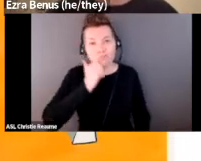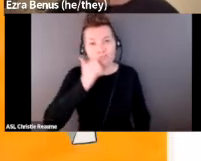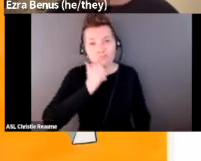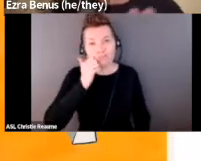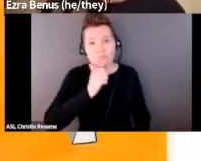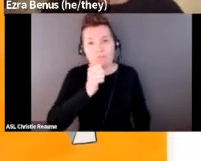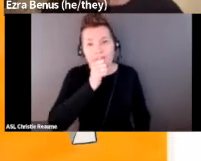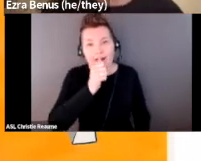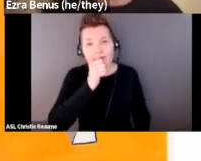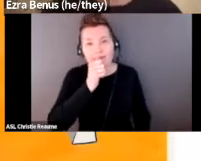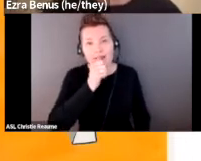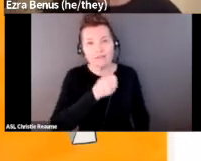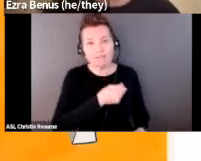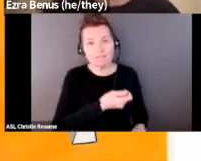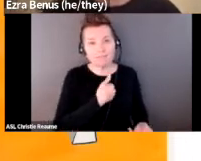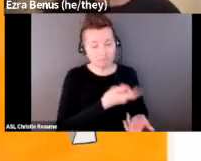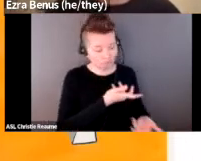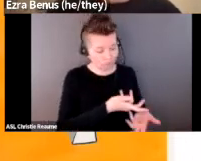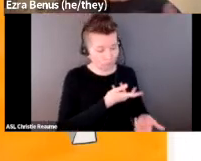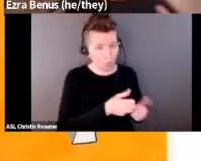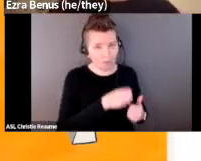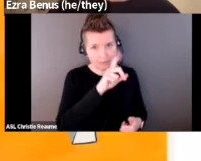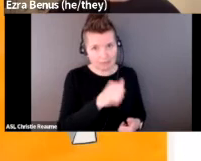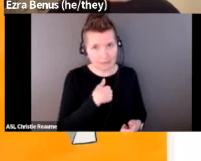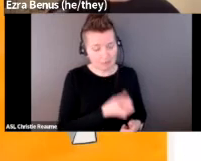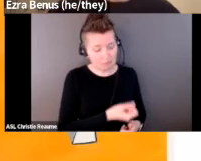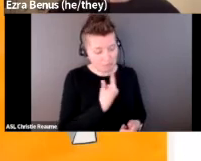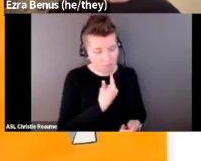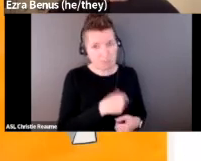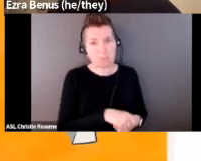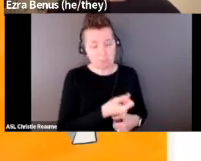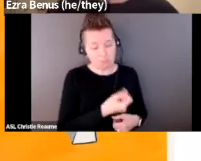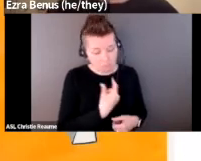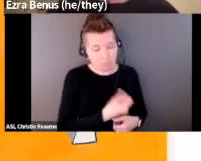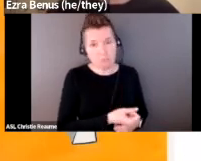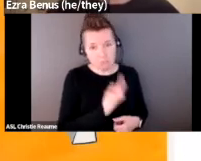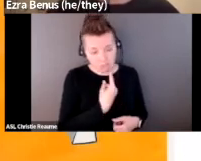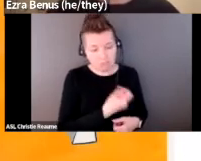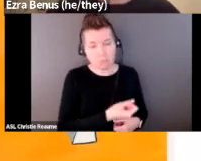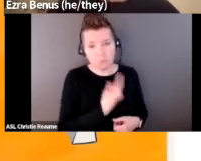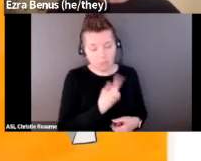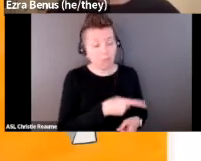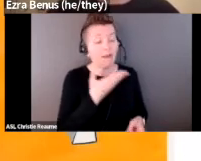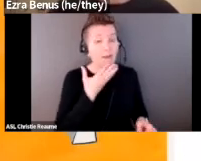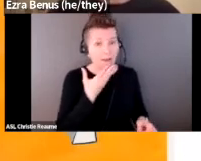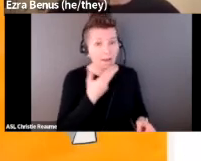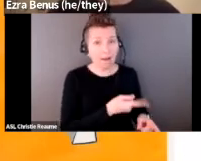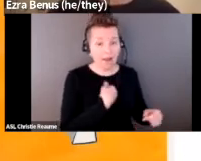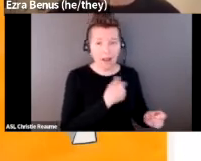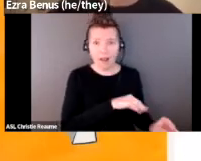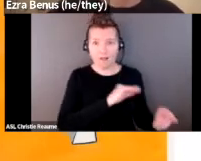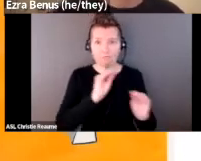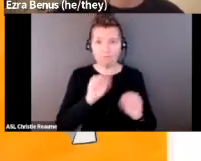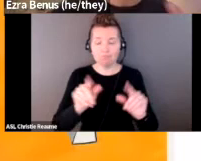engagement with disability and illness, to using that as a basis for a visual language.